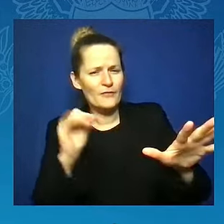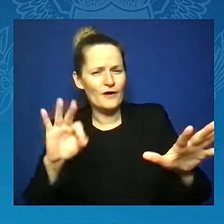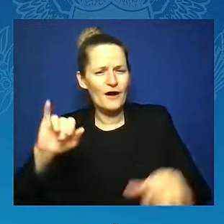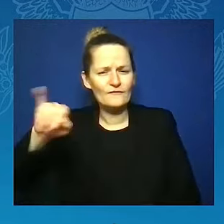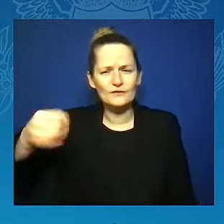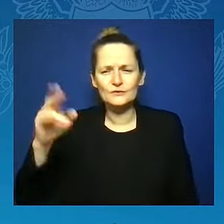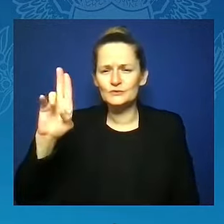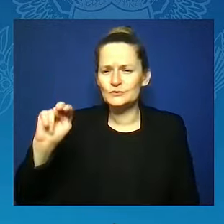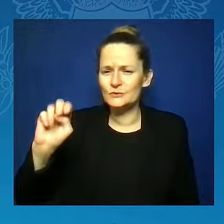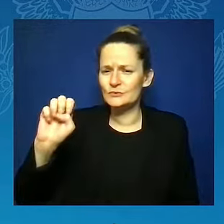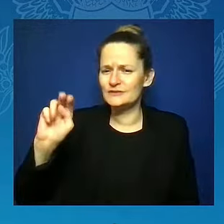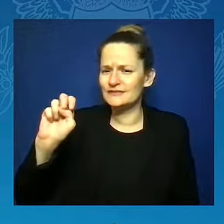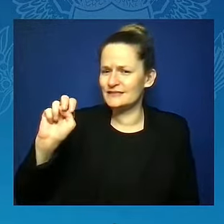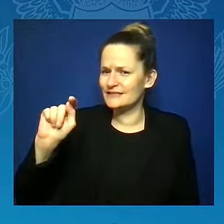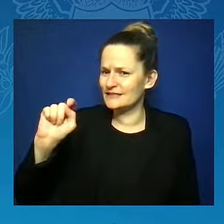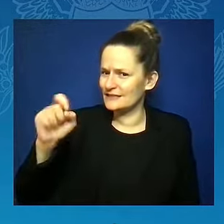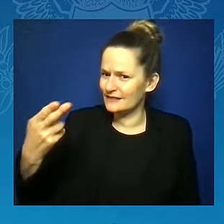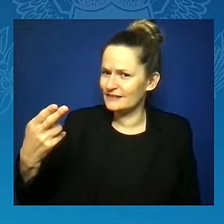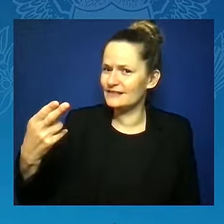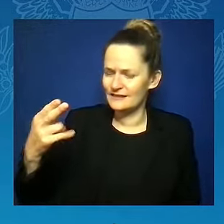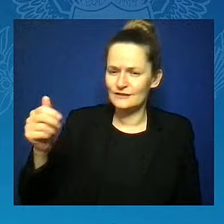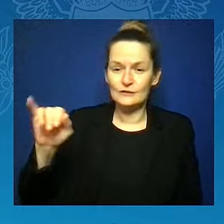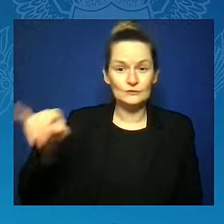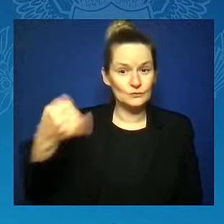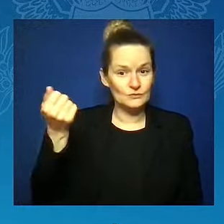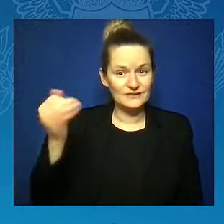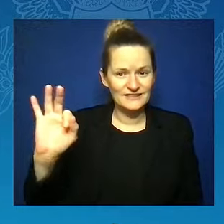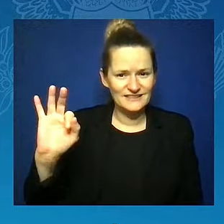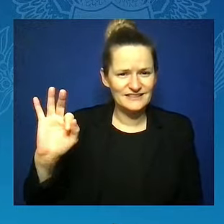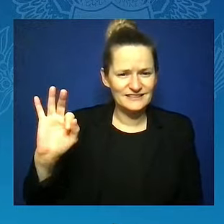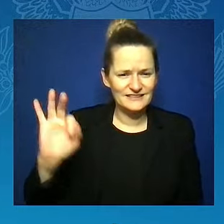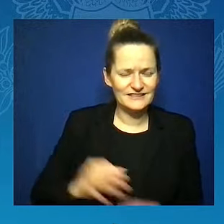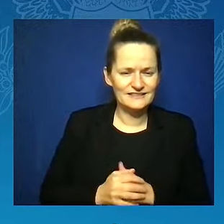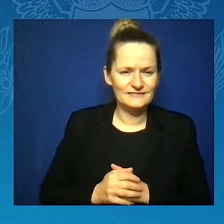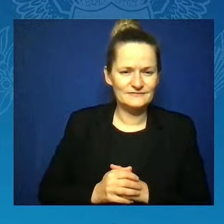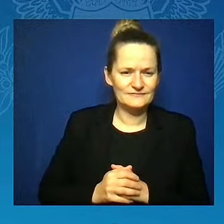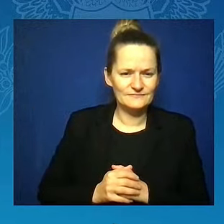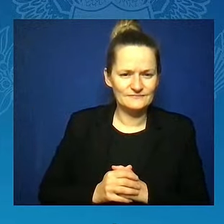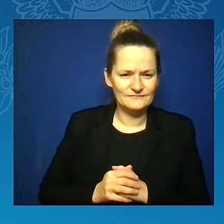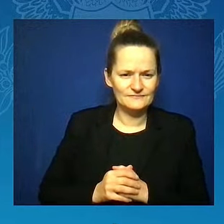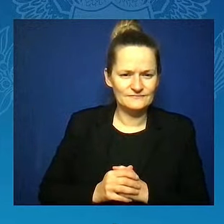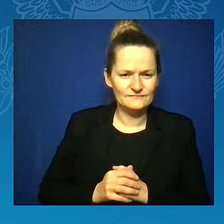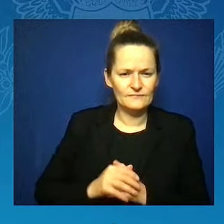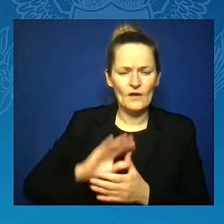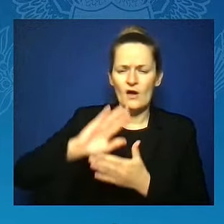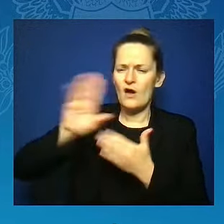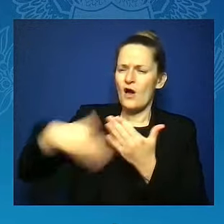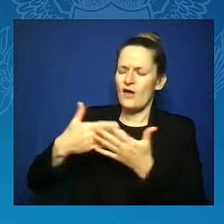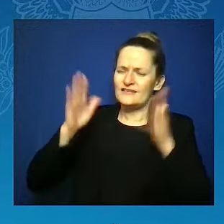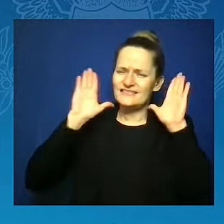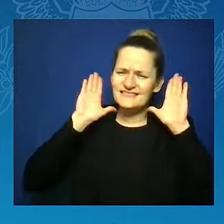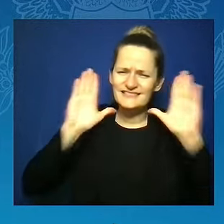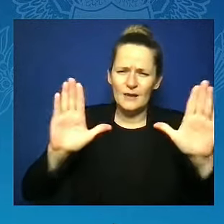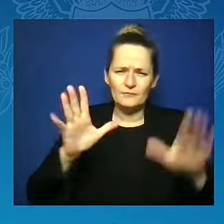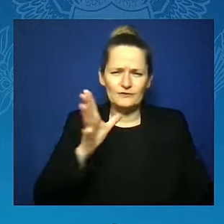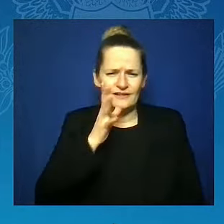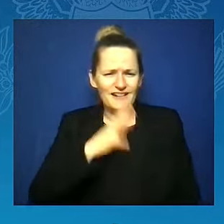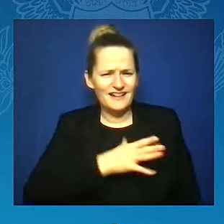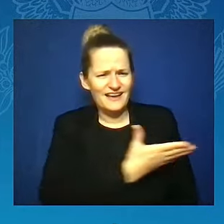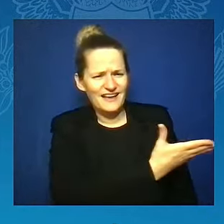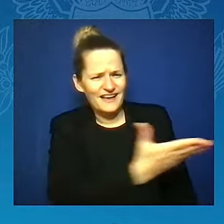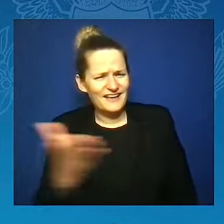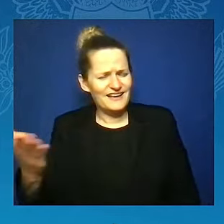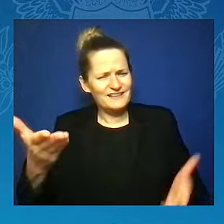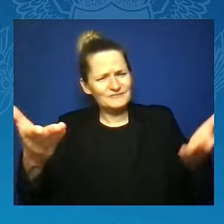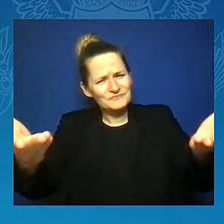And to all of the distinguished ladies, I thank you so very much for this warm welcome. And I will begin by saying